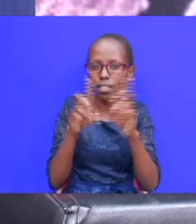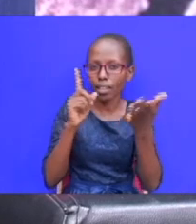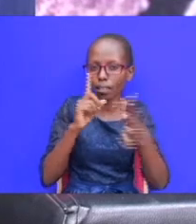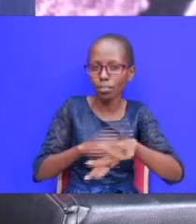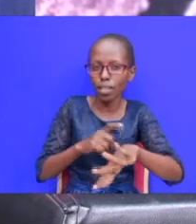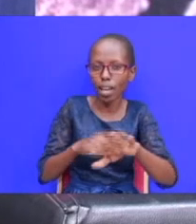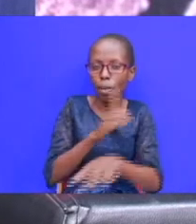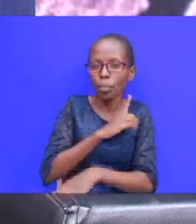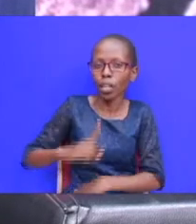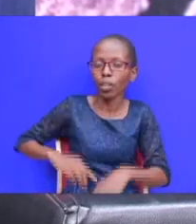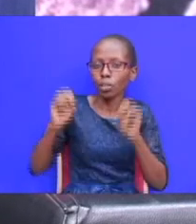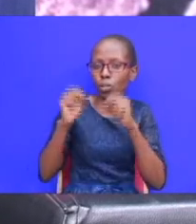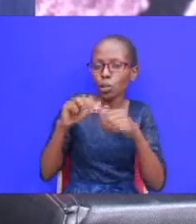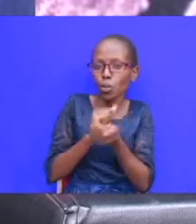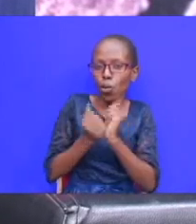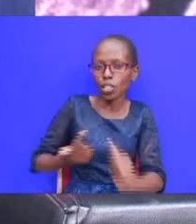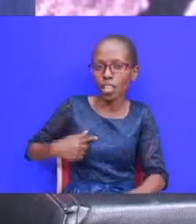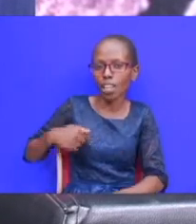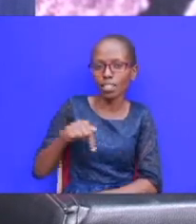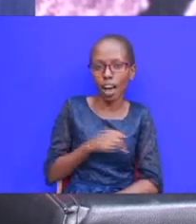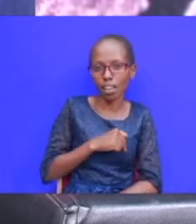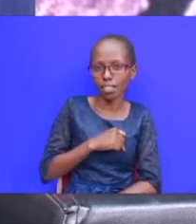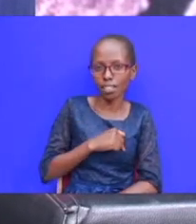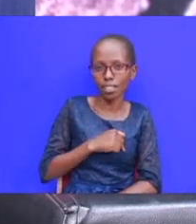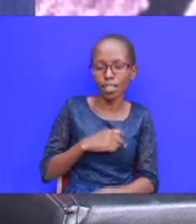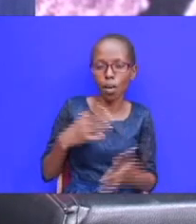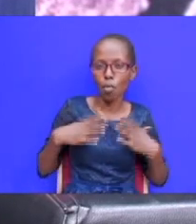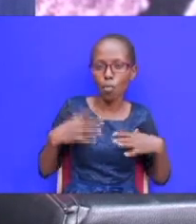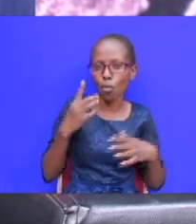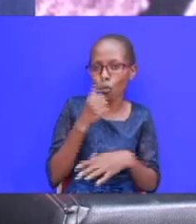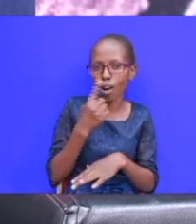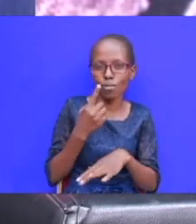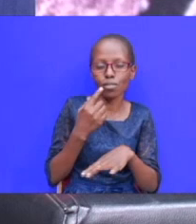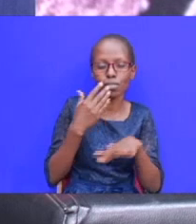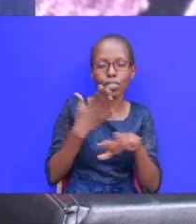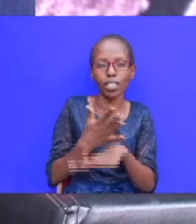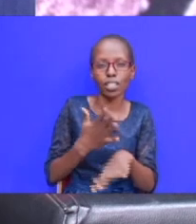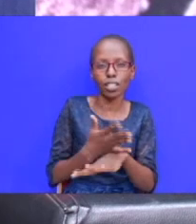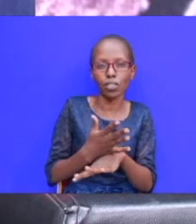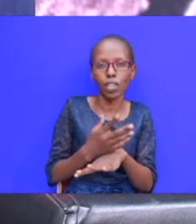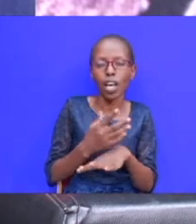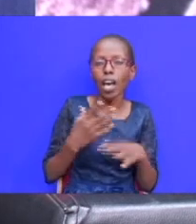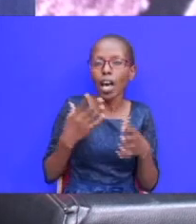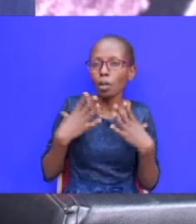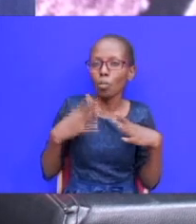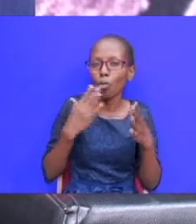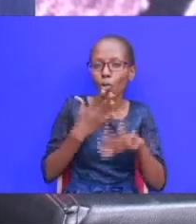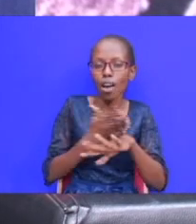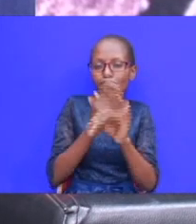the lord is able to change us those who have deceived those who are deceivers